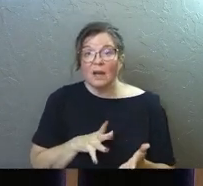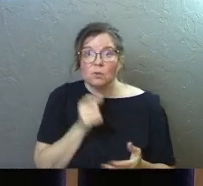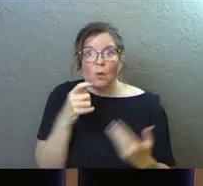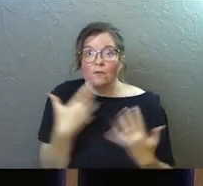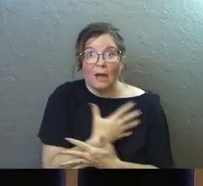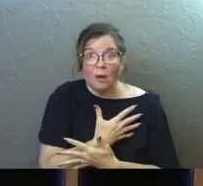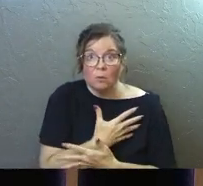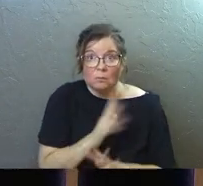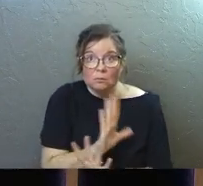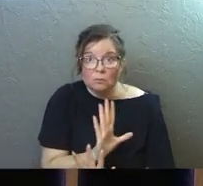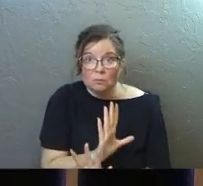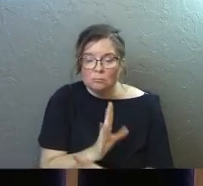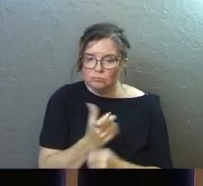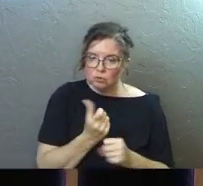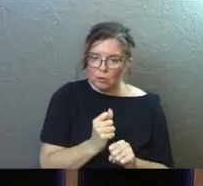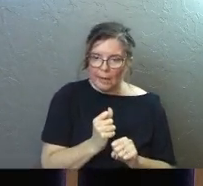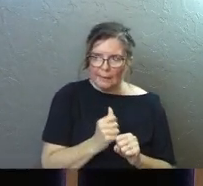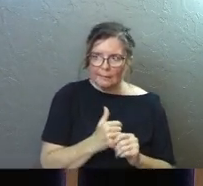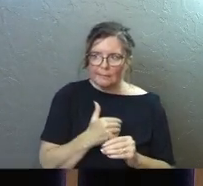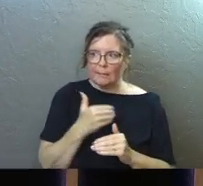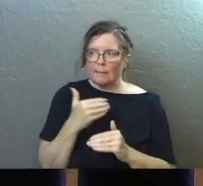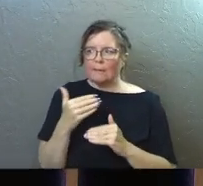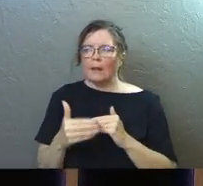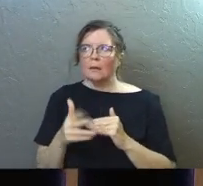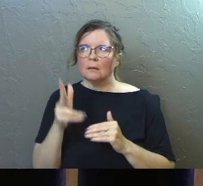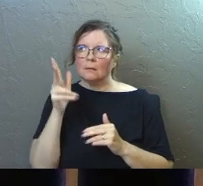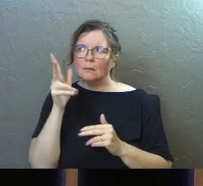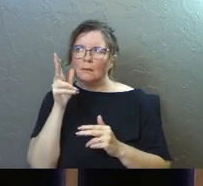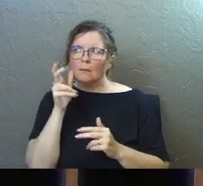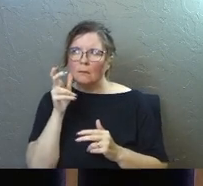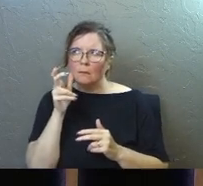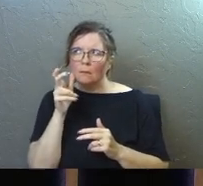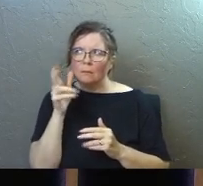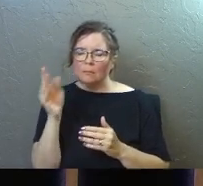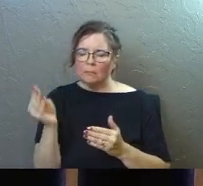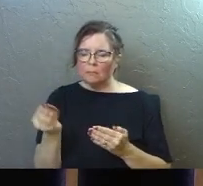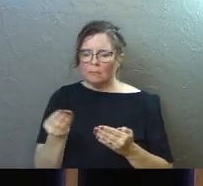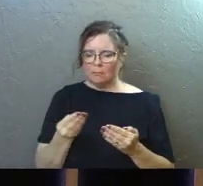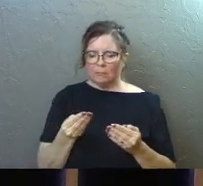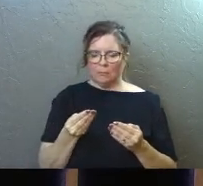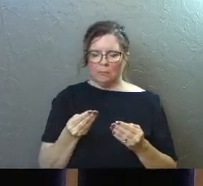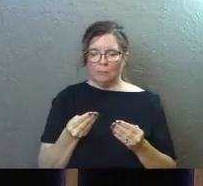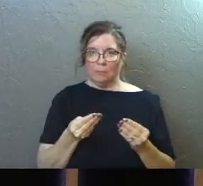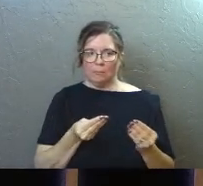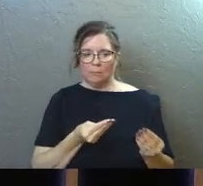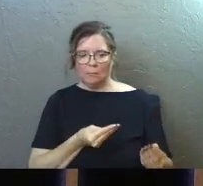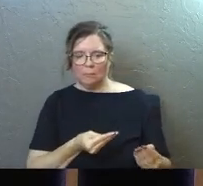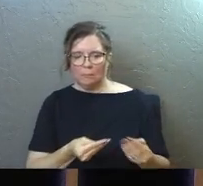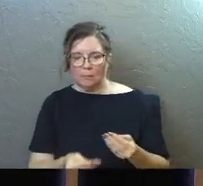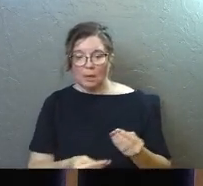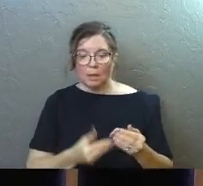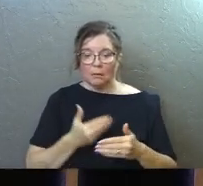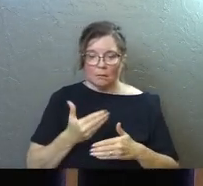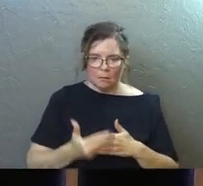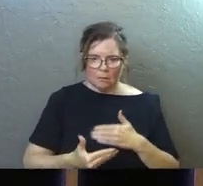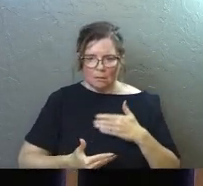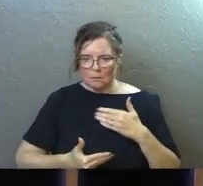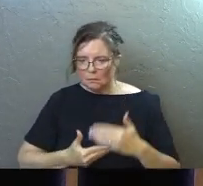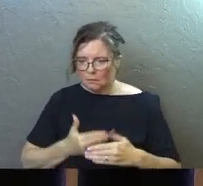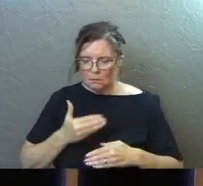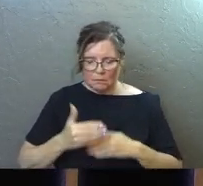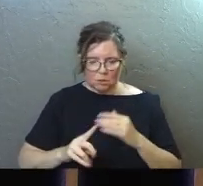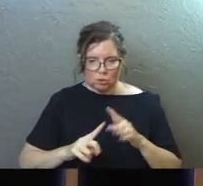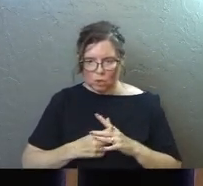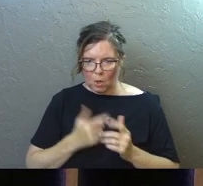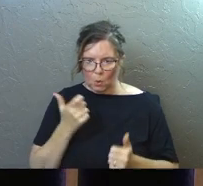freak out. Try the next one, right? And try to hear God more. And as you start to get to hear